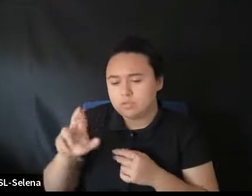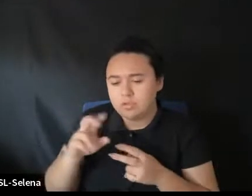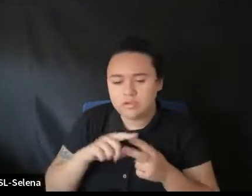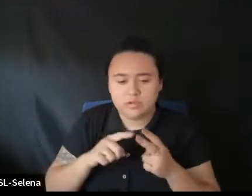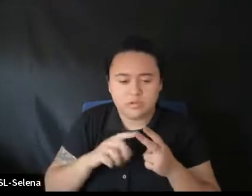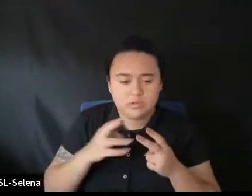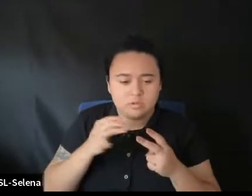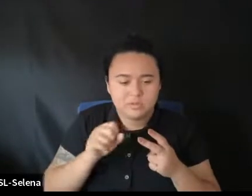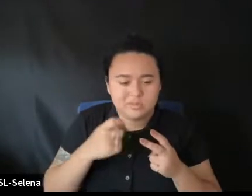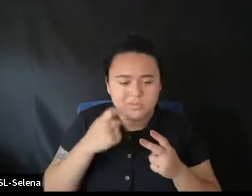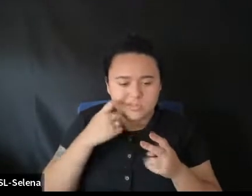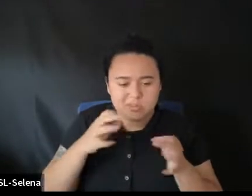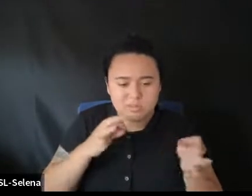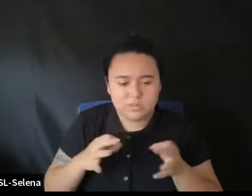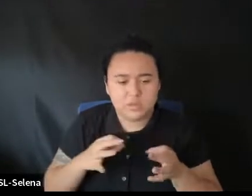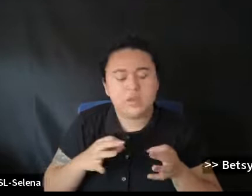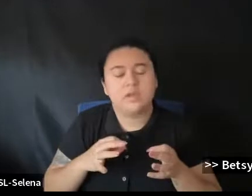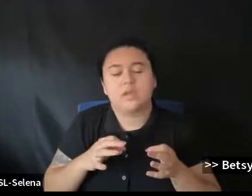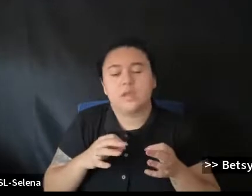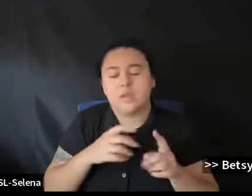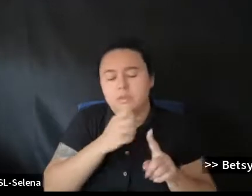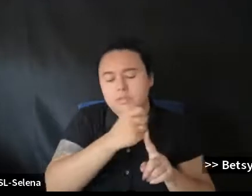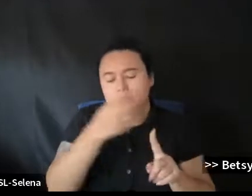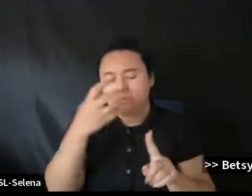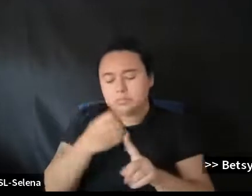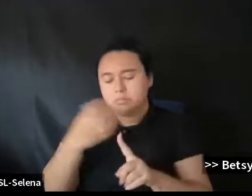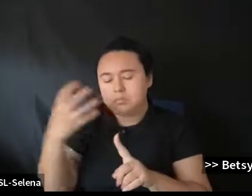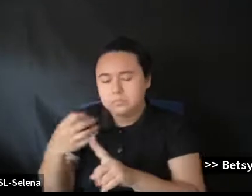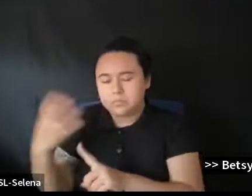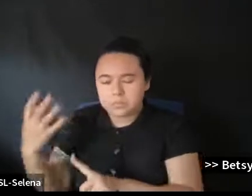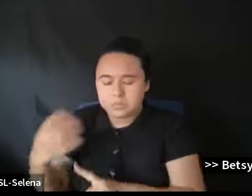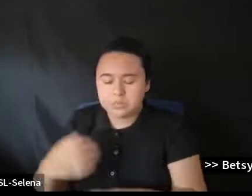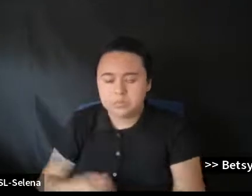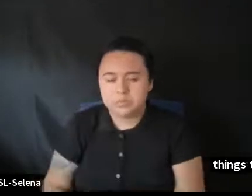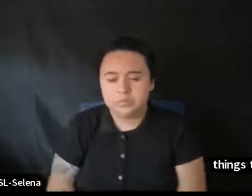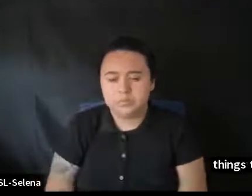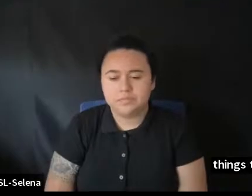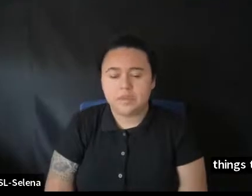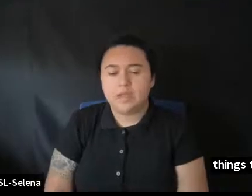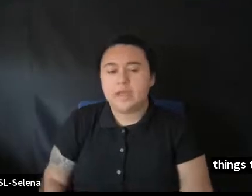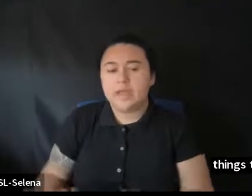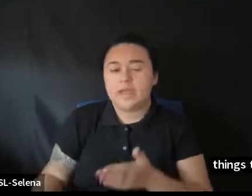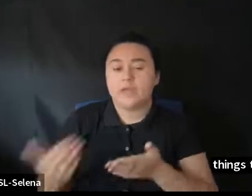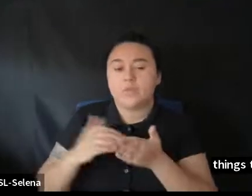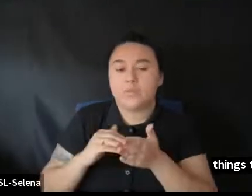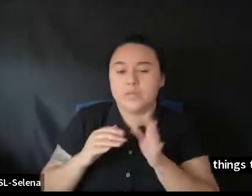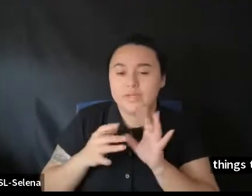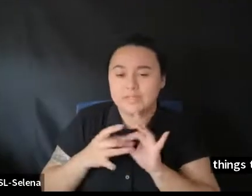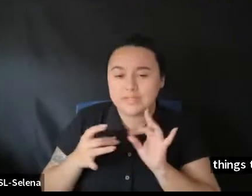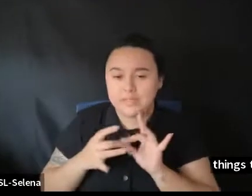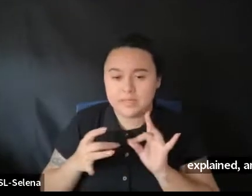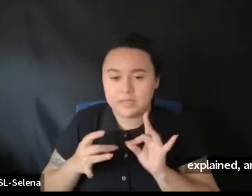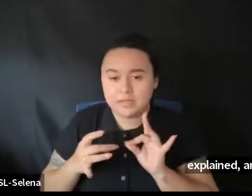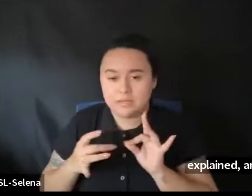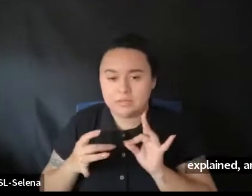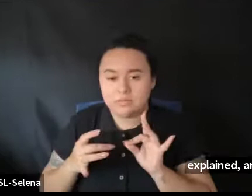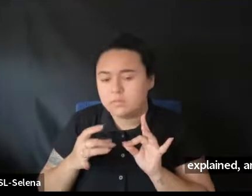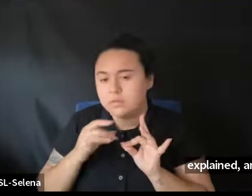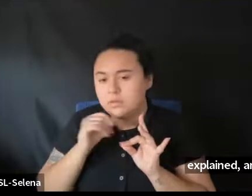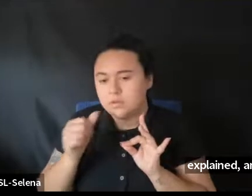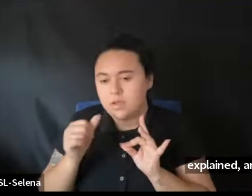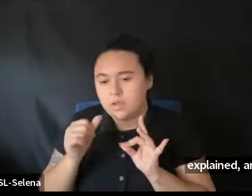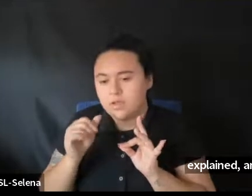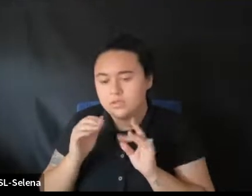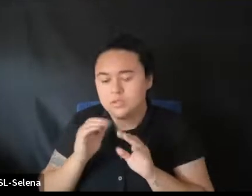explained, and I want to sort of restate things a little bit. I don't want to be too fundamental